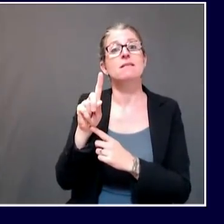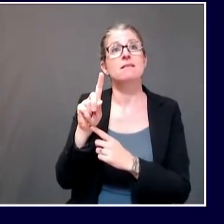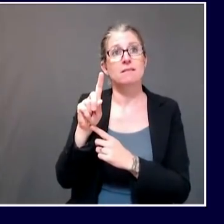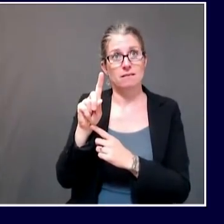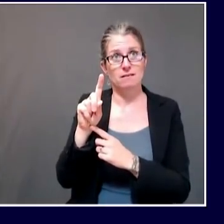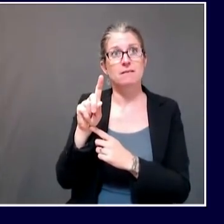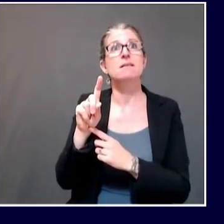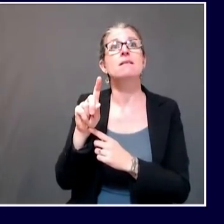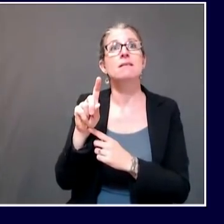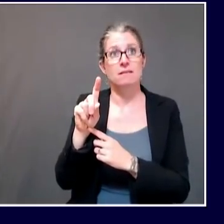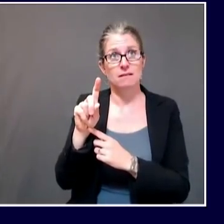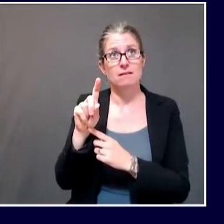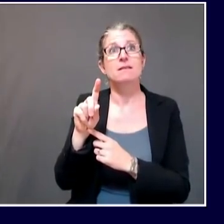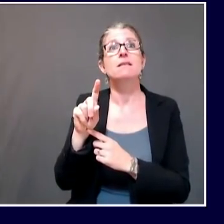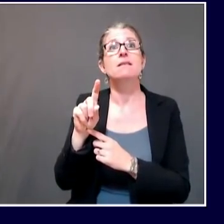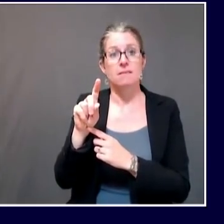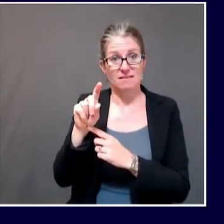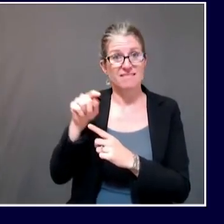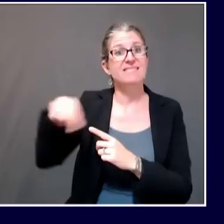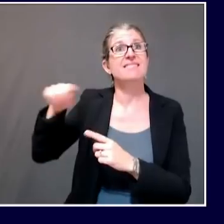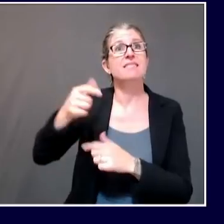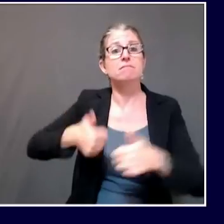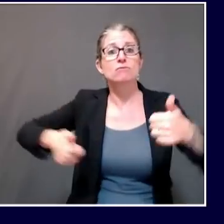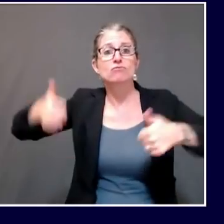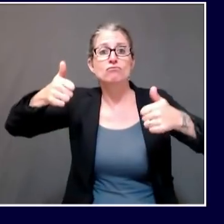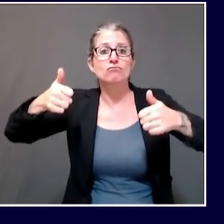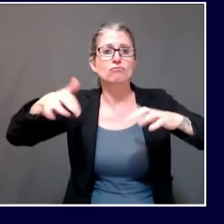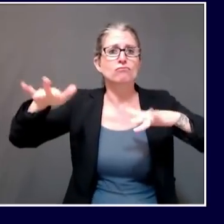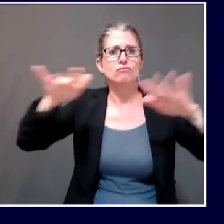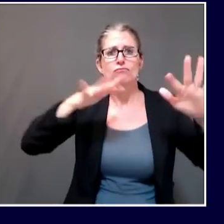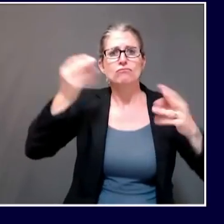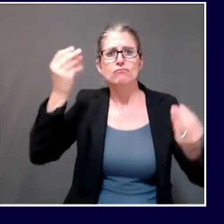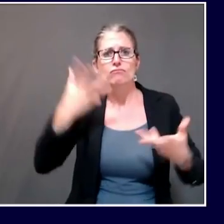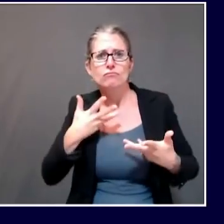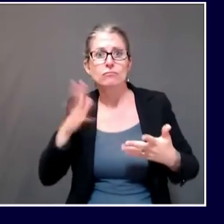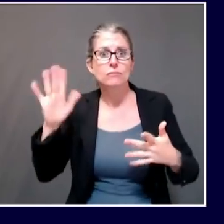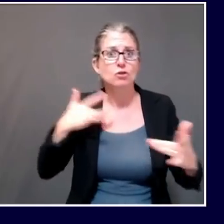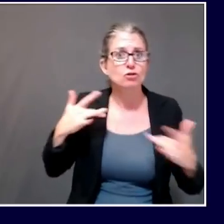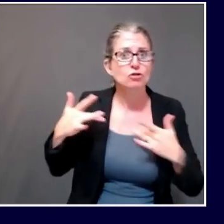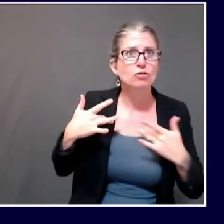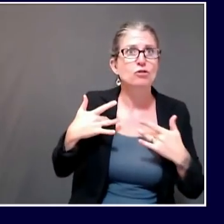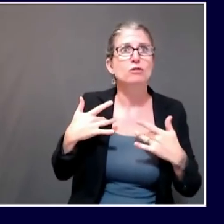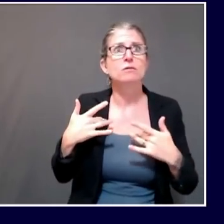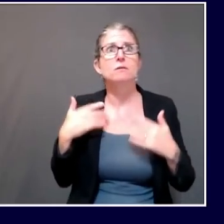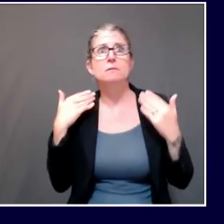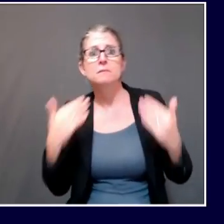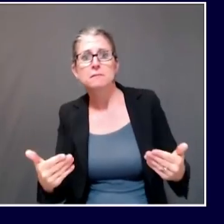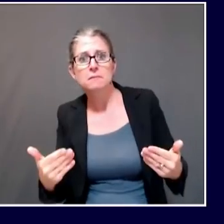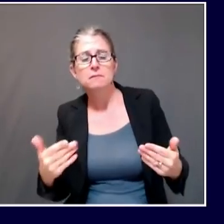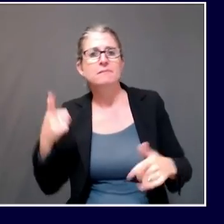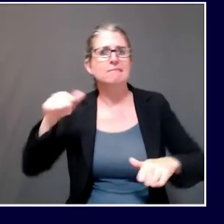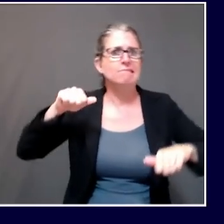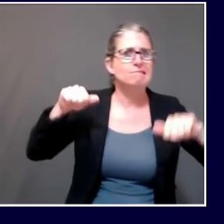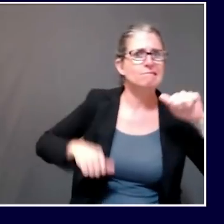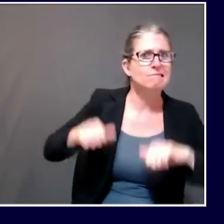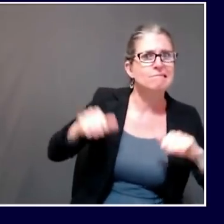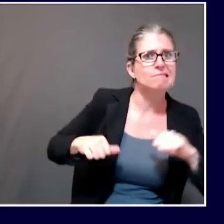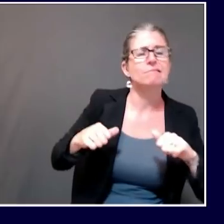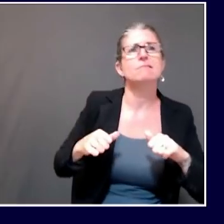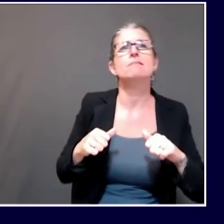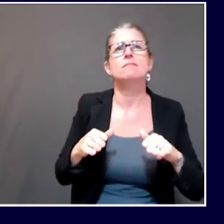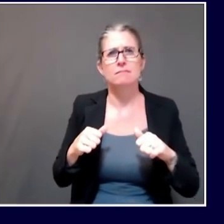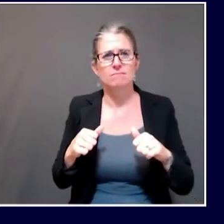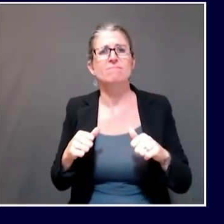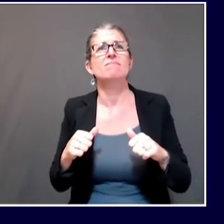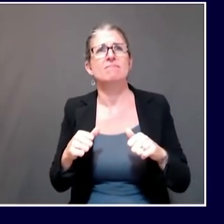reservations is maybe the right term, maybe about widespread testing